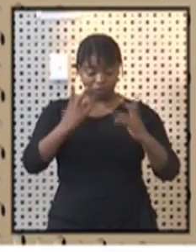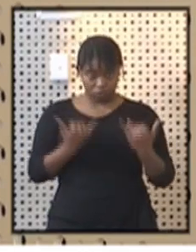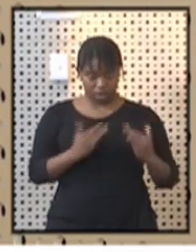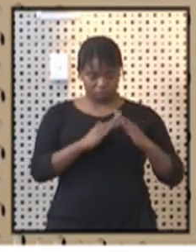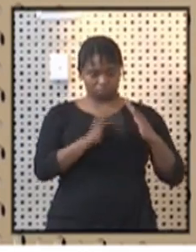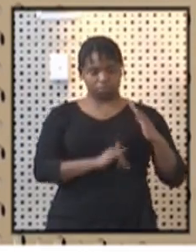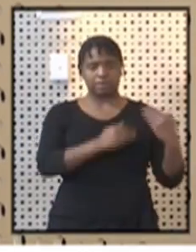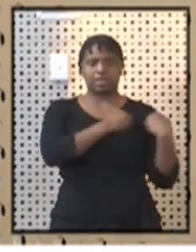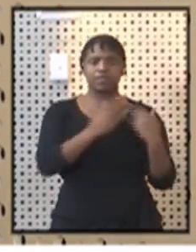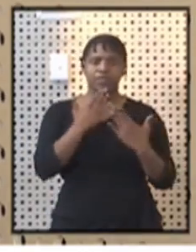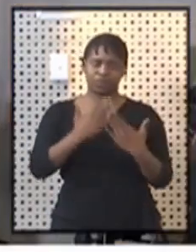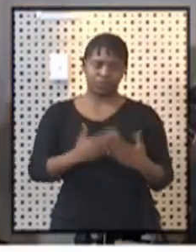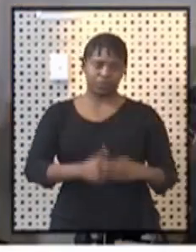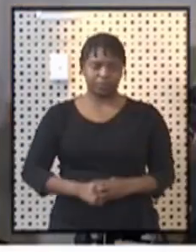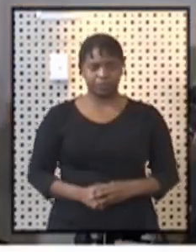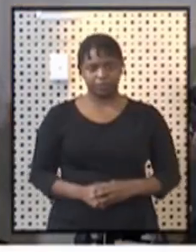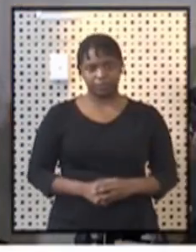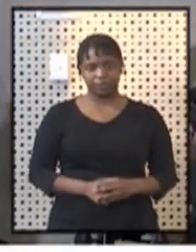very much.